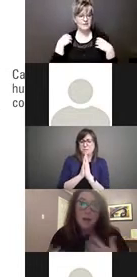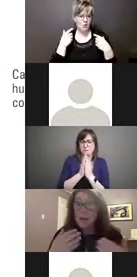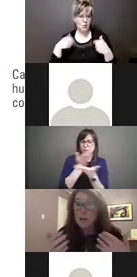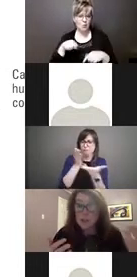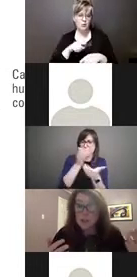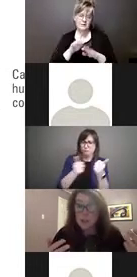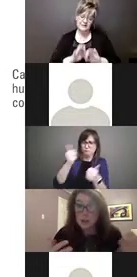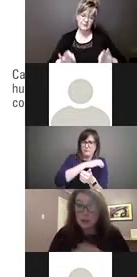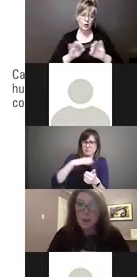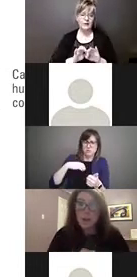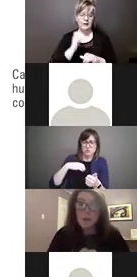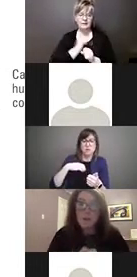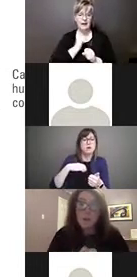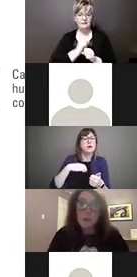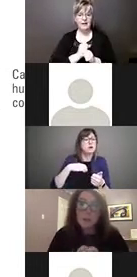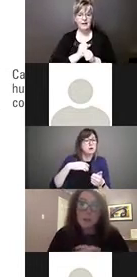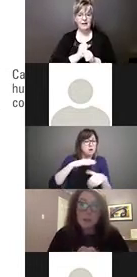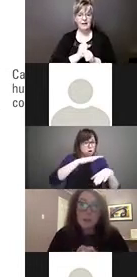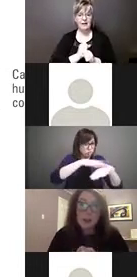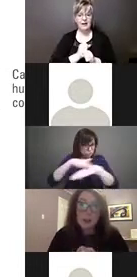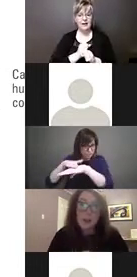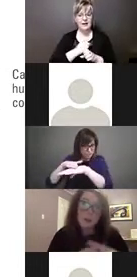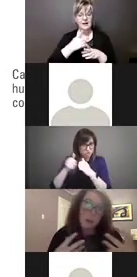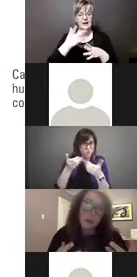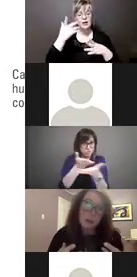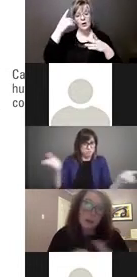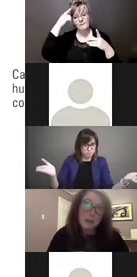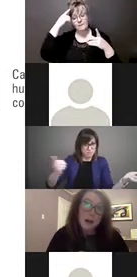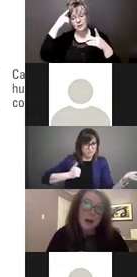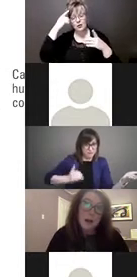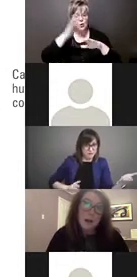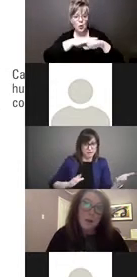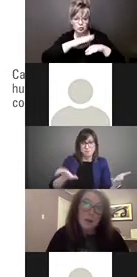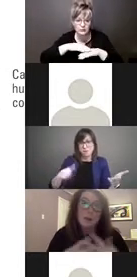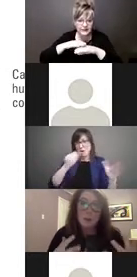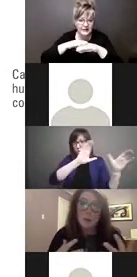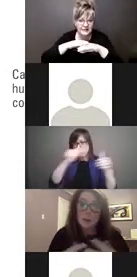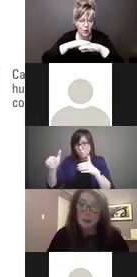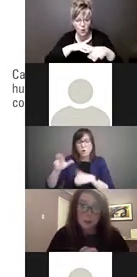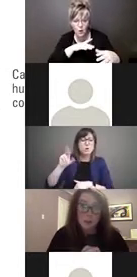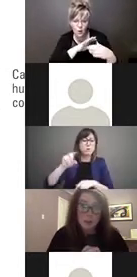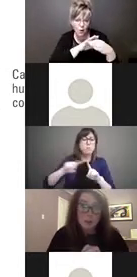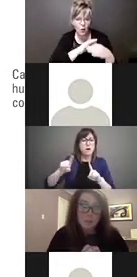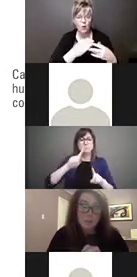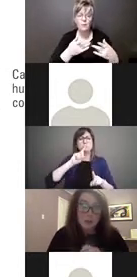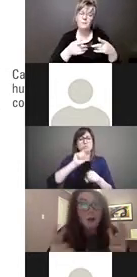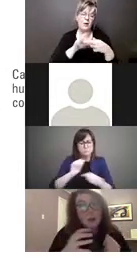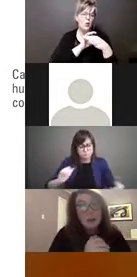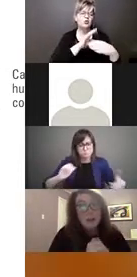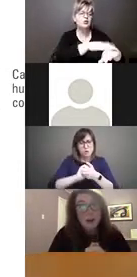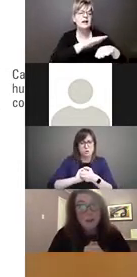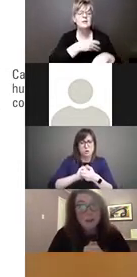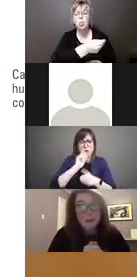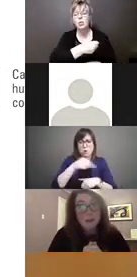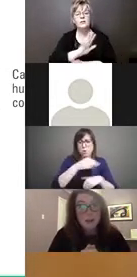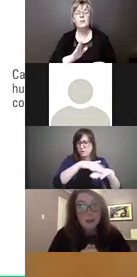not in consultation with civil society and with others, but in real partnership with them. I'll go to the